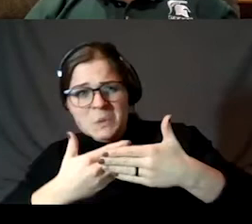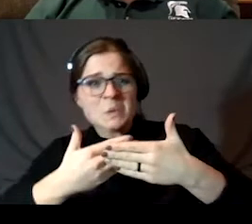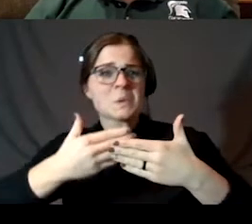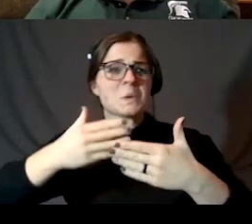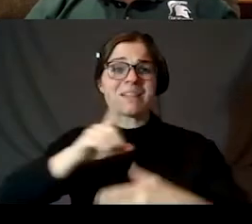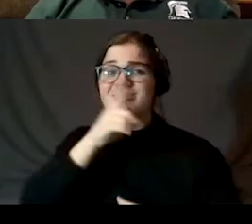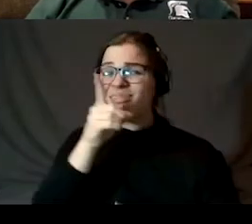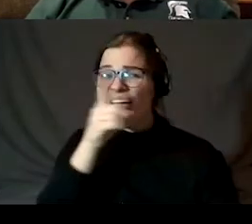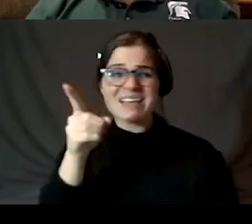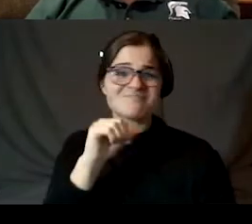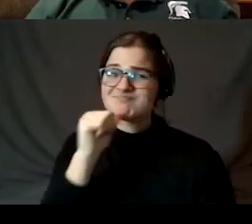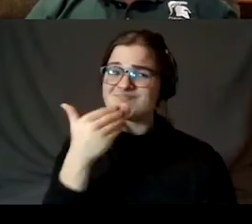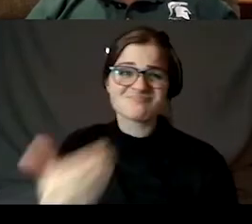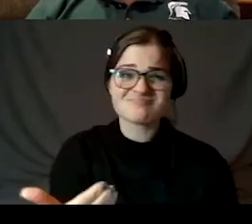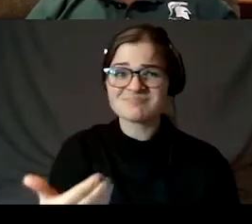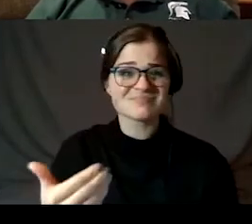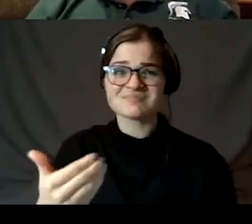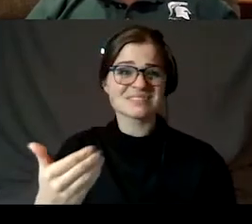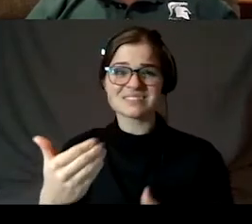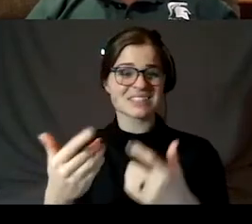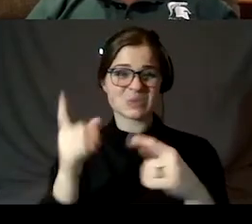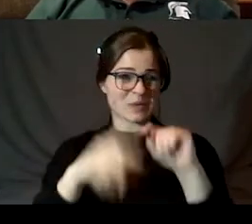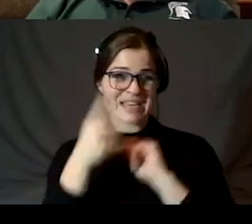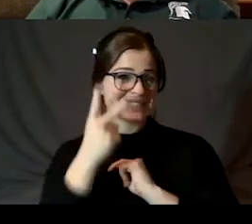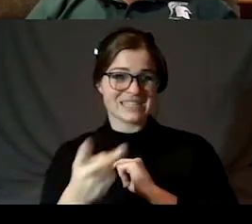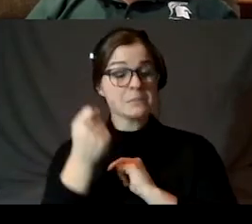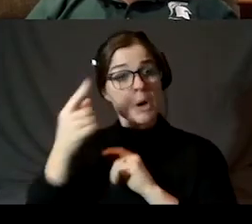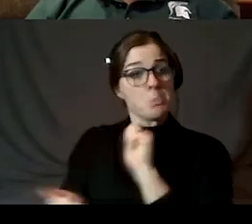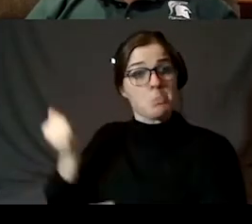but we see the moon. We can see the moon most days.